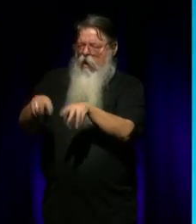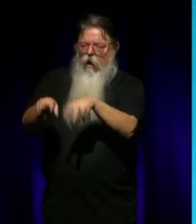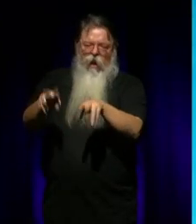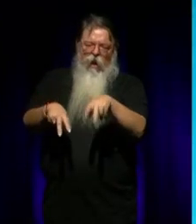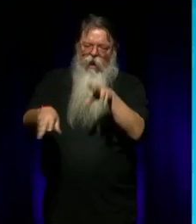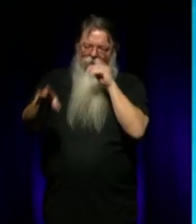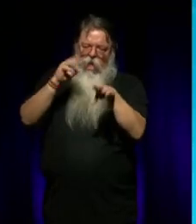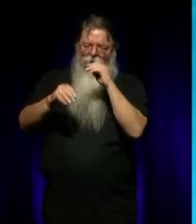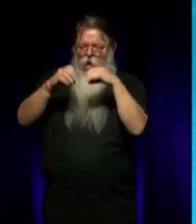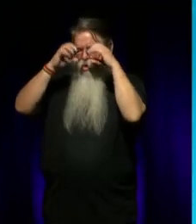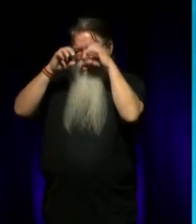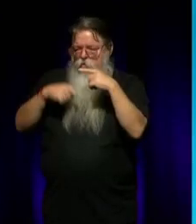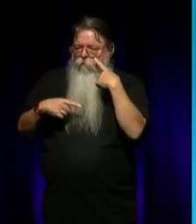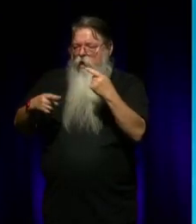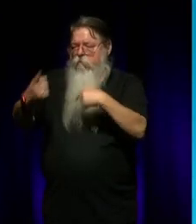they can just Google.